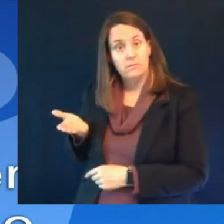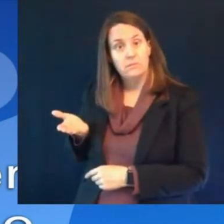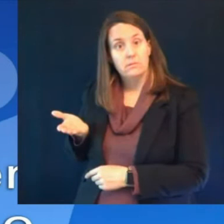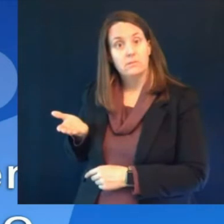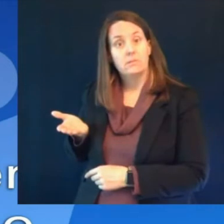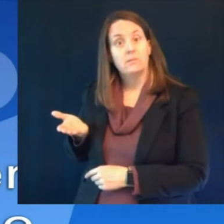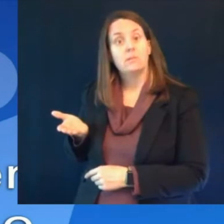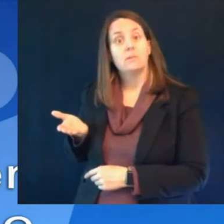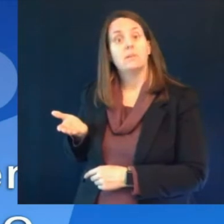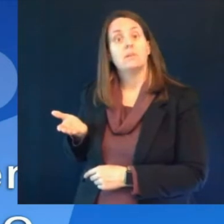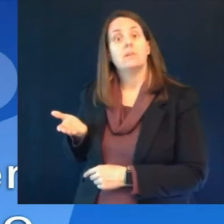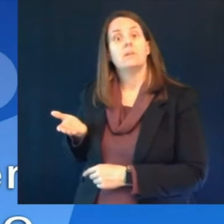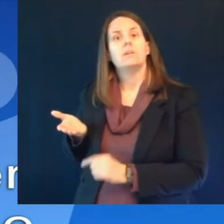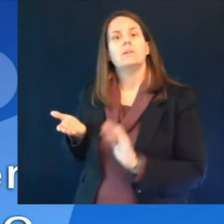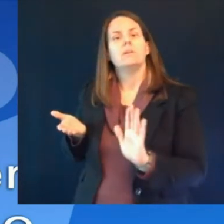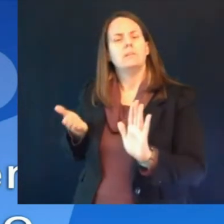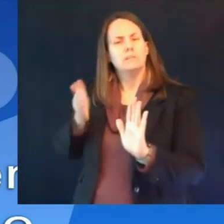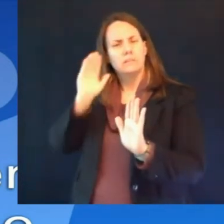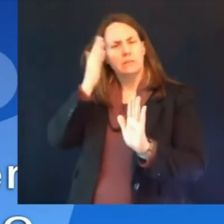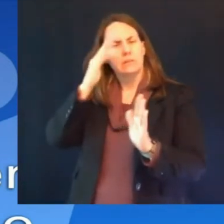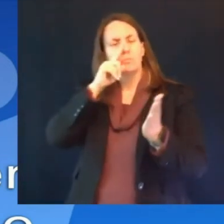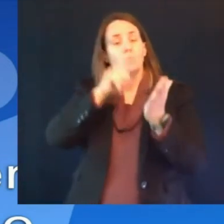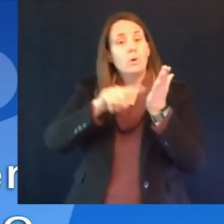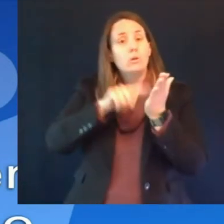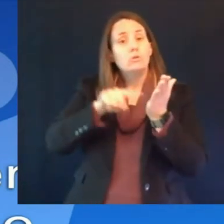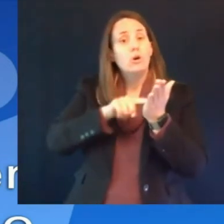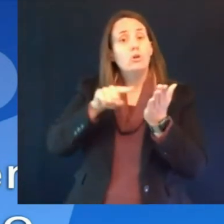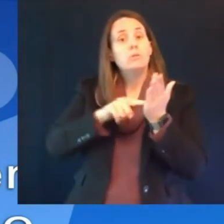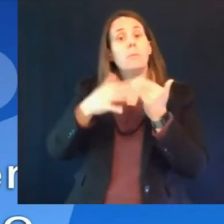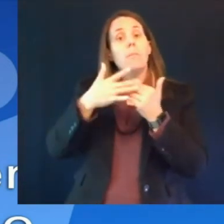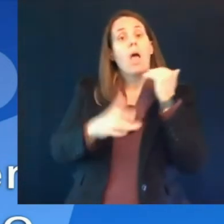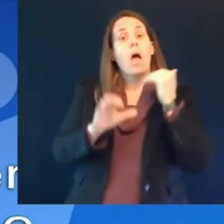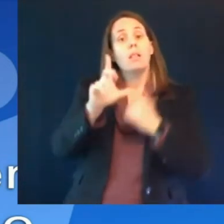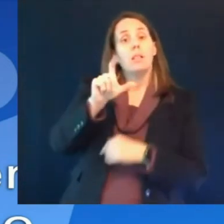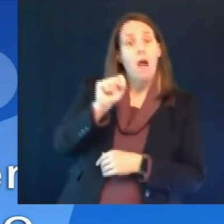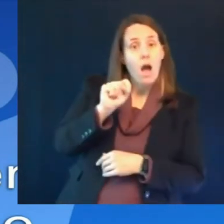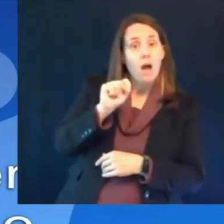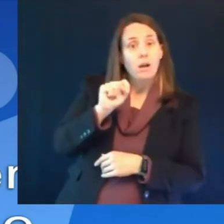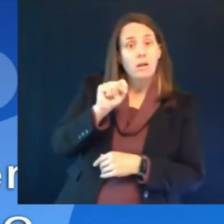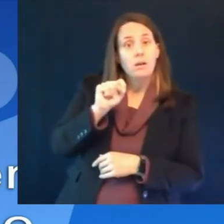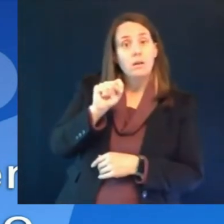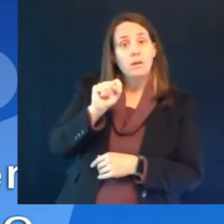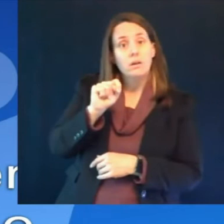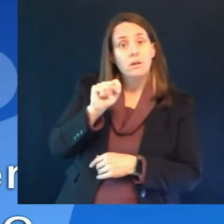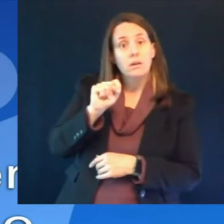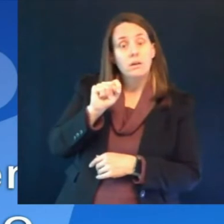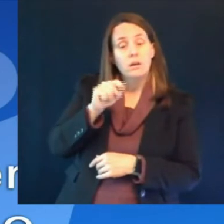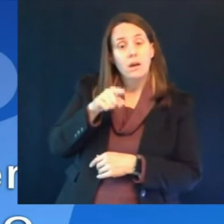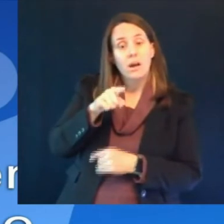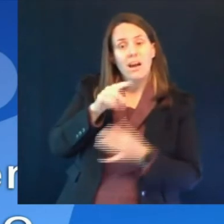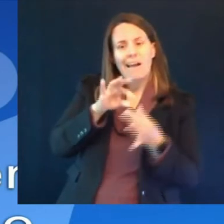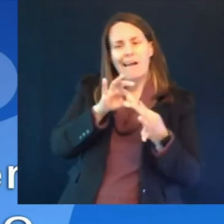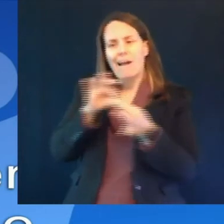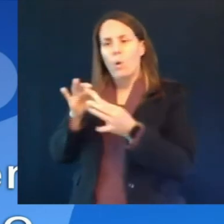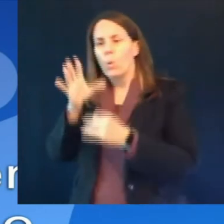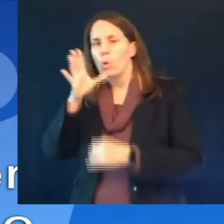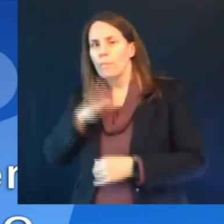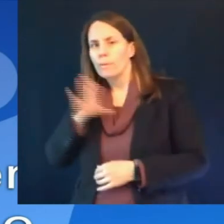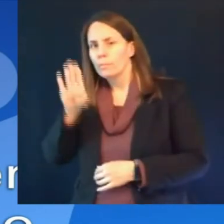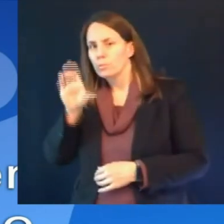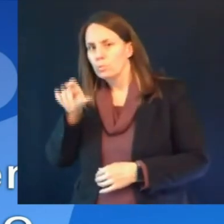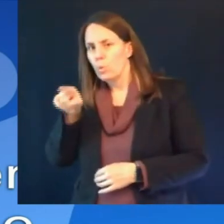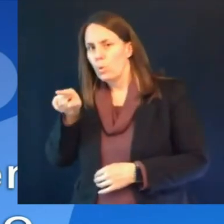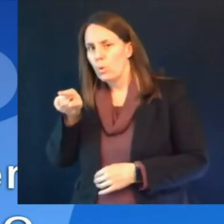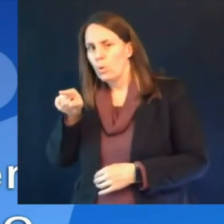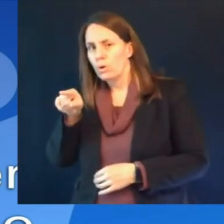problematic uh for women specifically um to have interest in the jnj vaccine or is that could that be